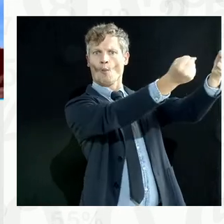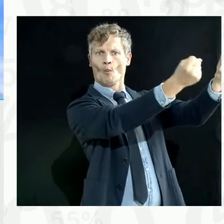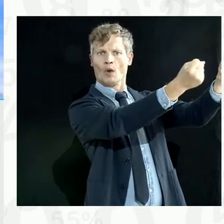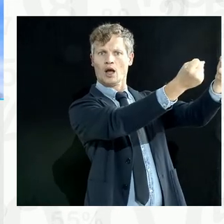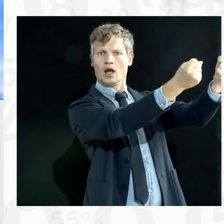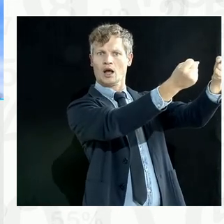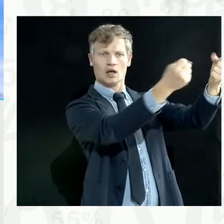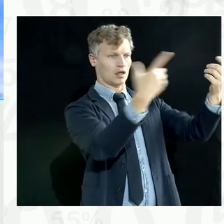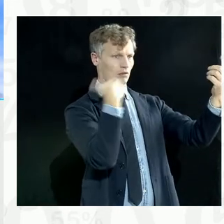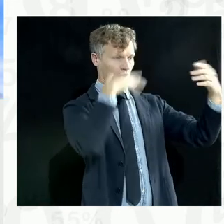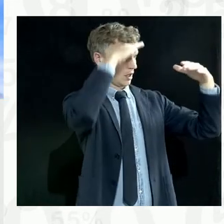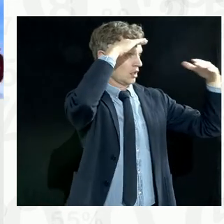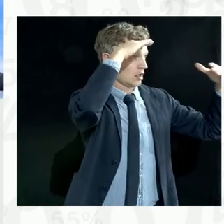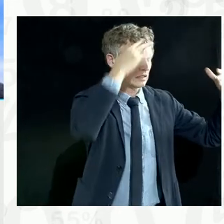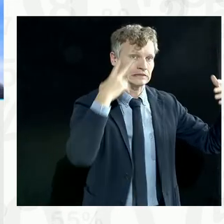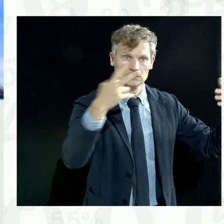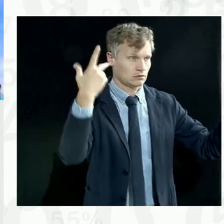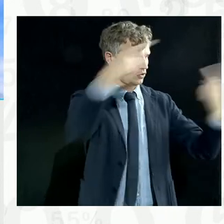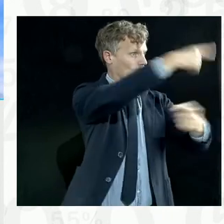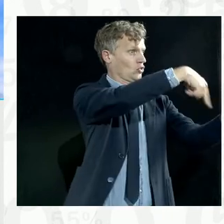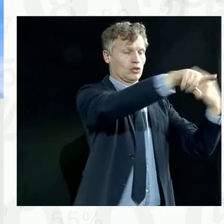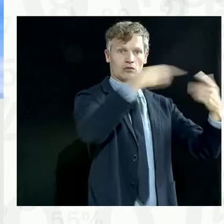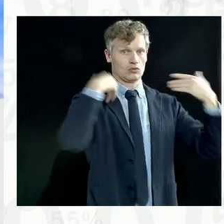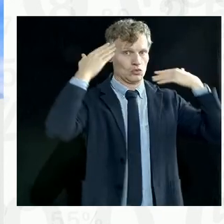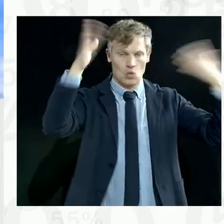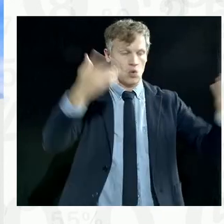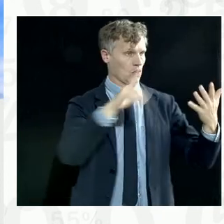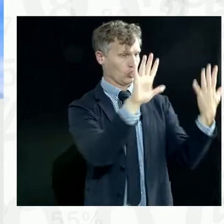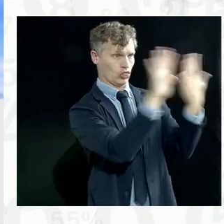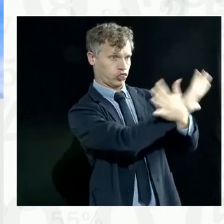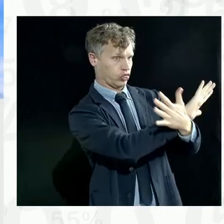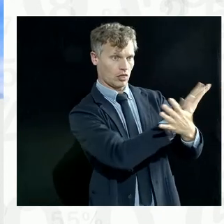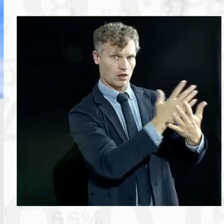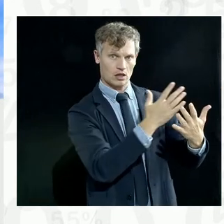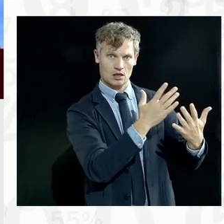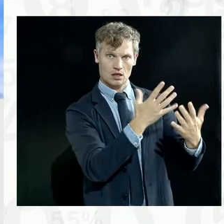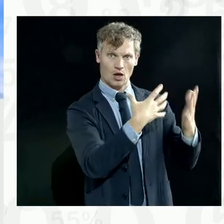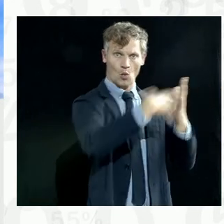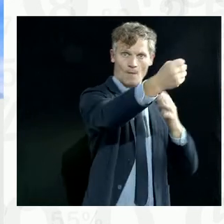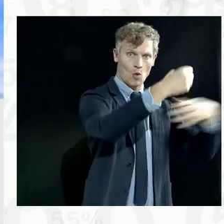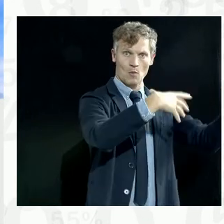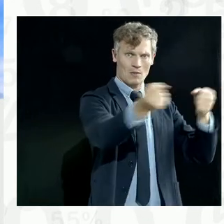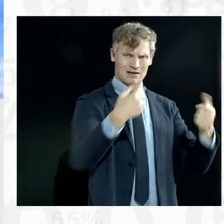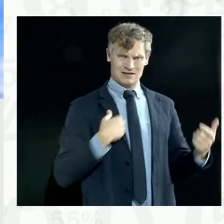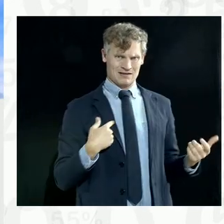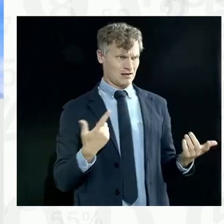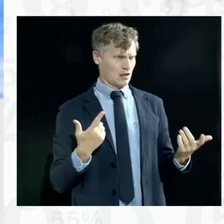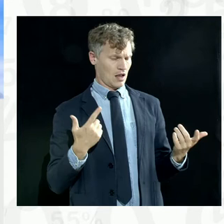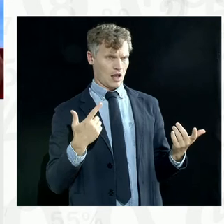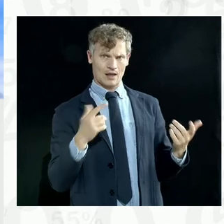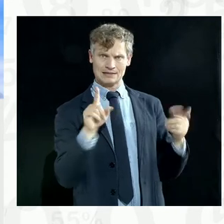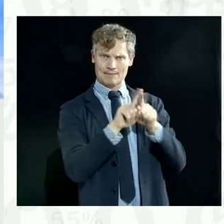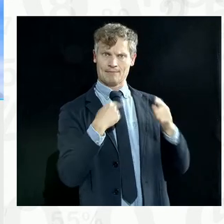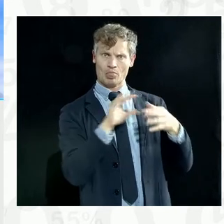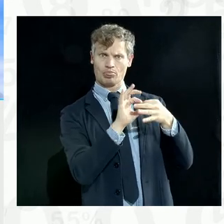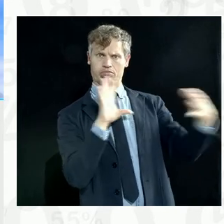so many ways, actually sometimes distorting the data, abusing the data or